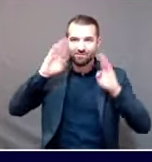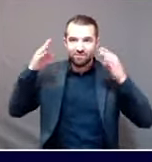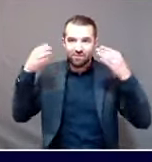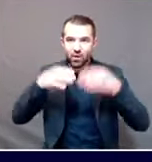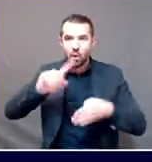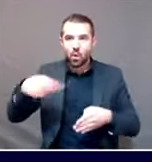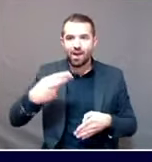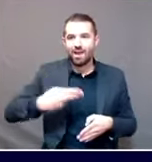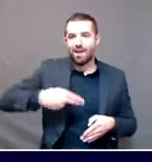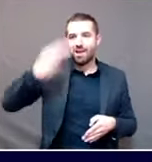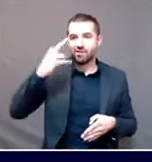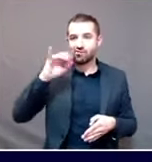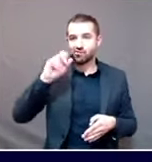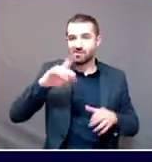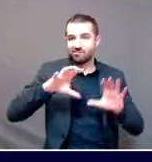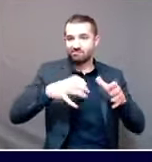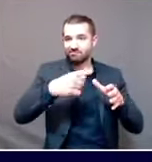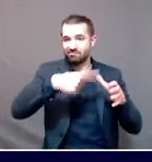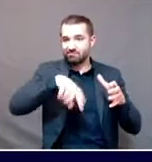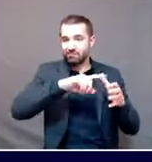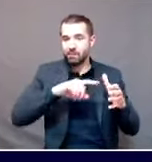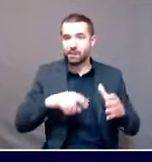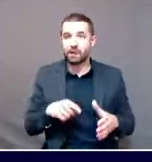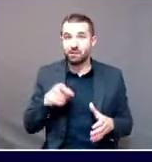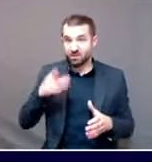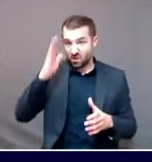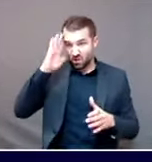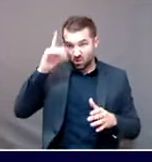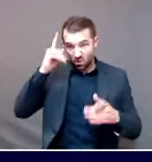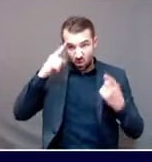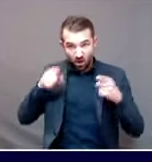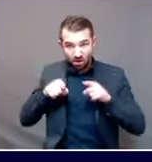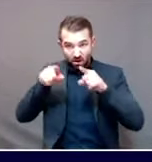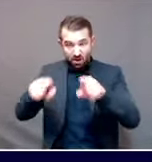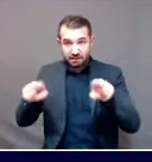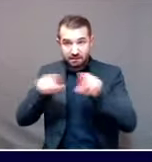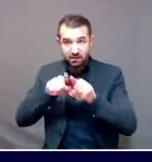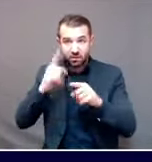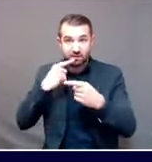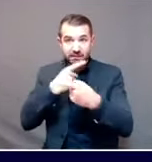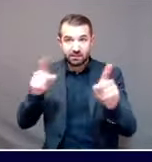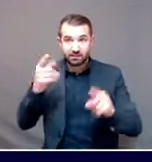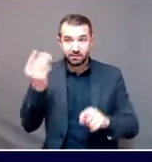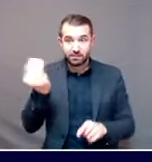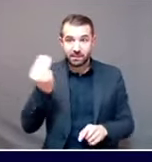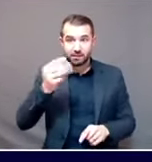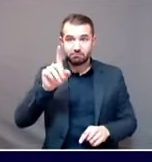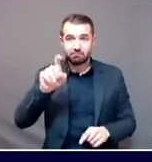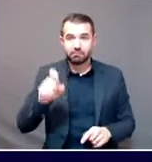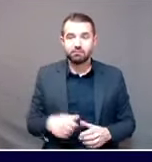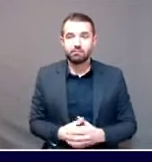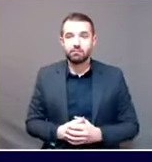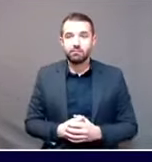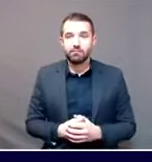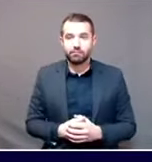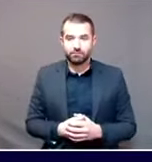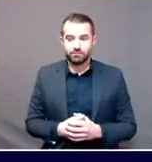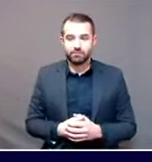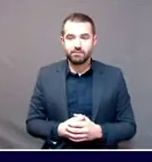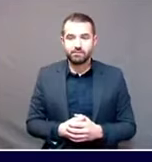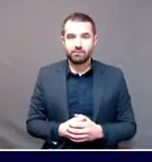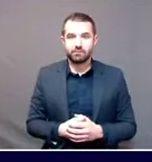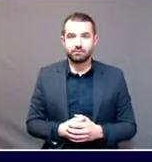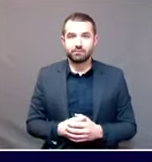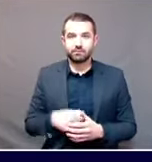lines? Kaelin, again, this is this is going to be a tough set of choices that we've got in front of us. And